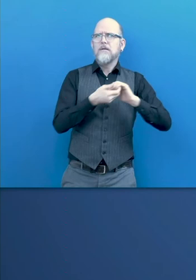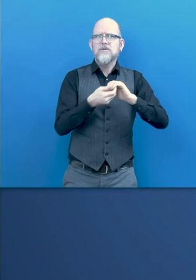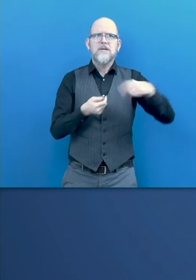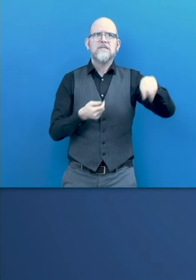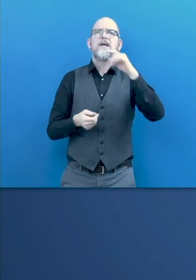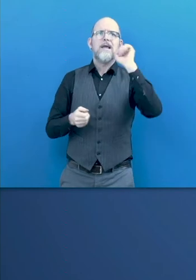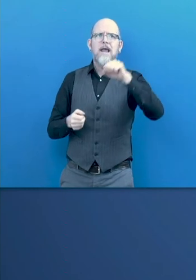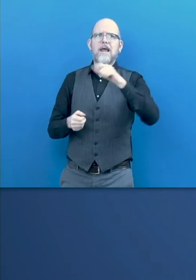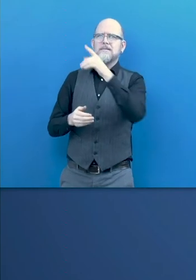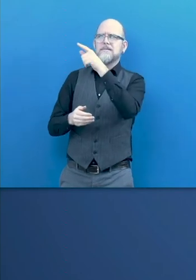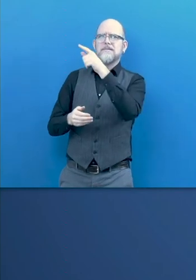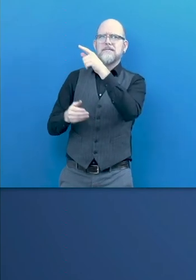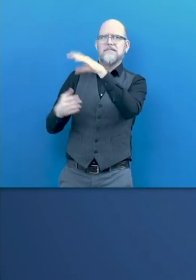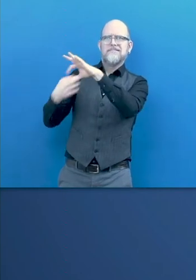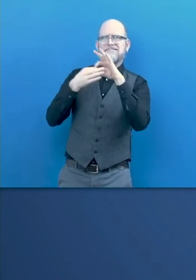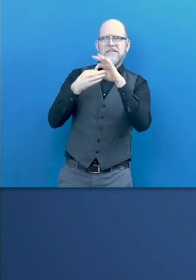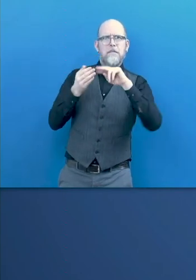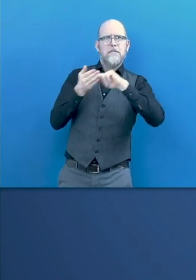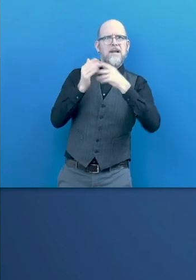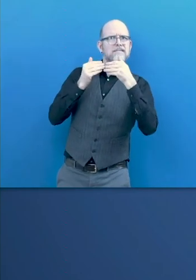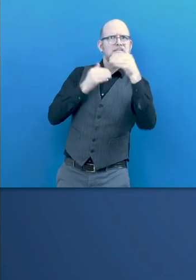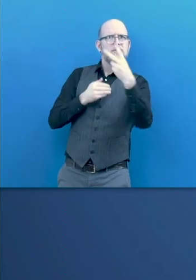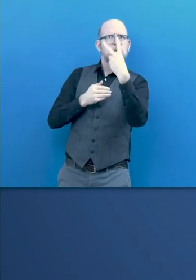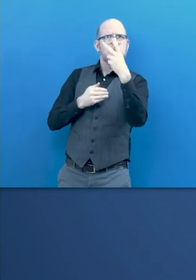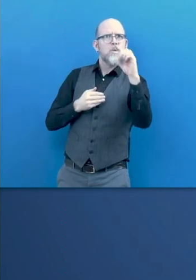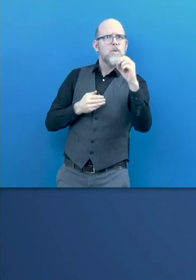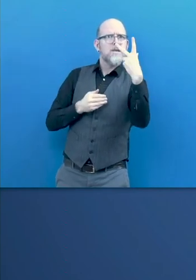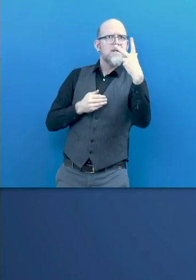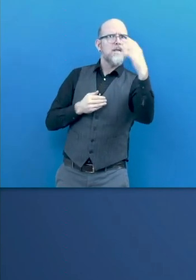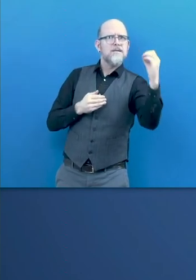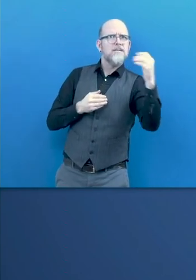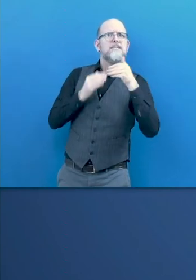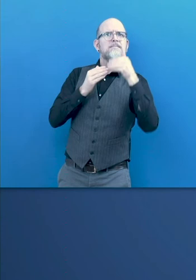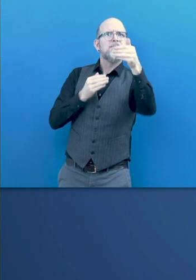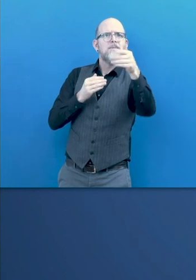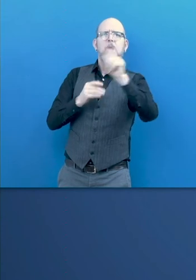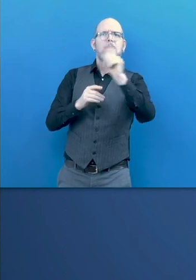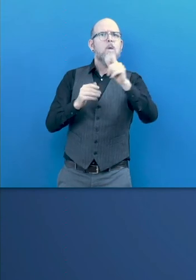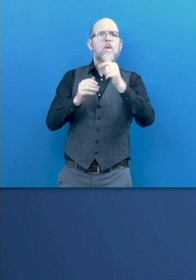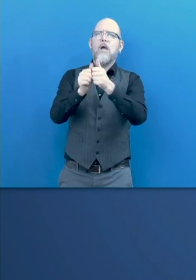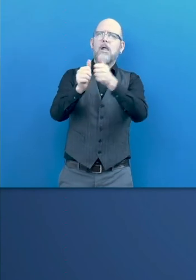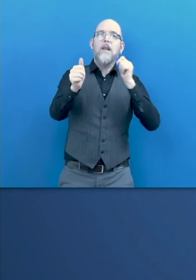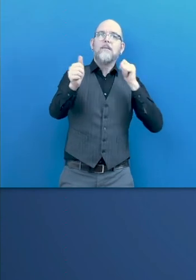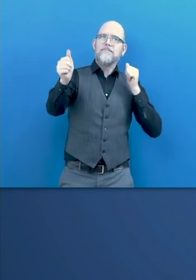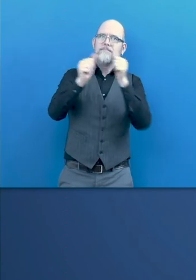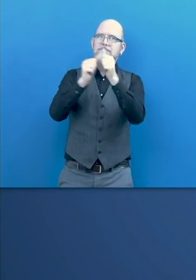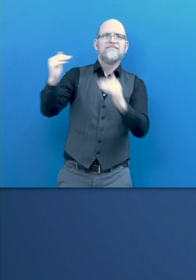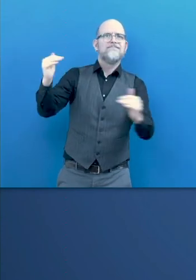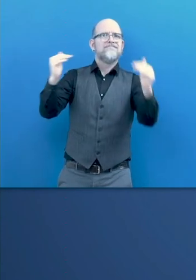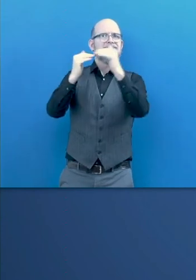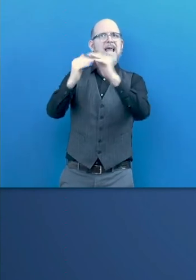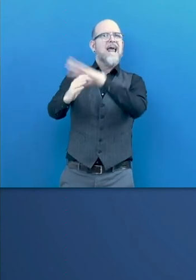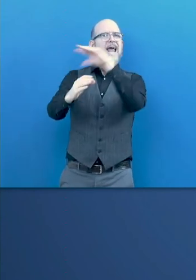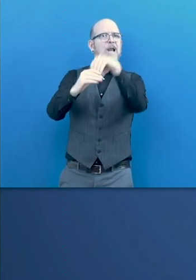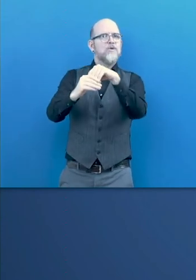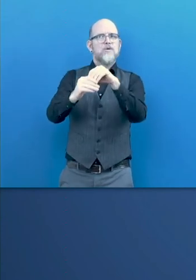behind can only be achieved if we include persons with disability in a meaningful manner. This was very